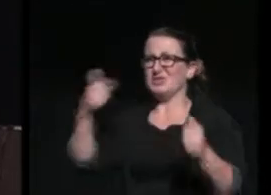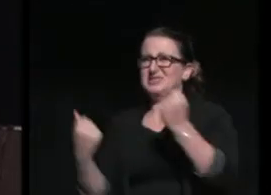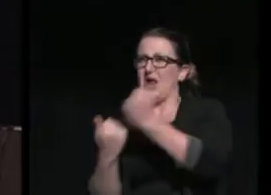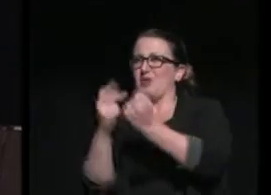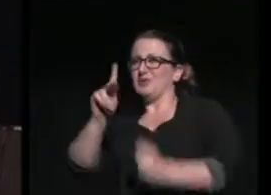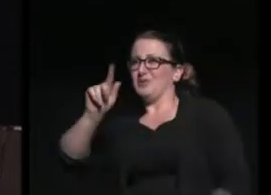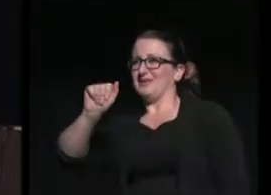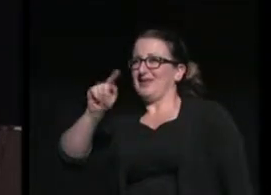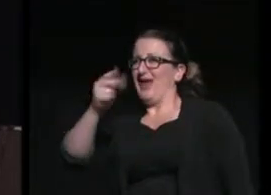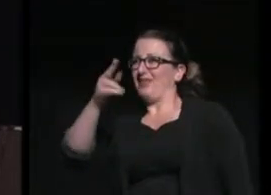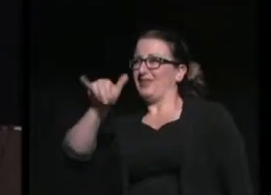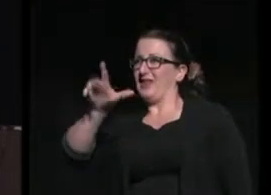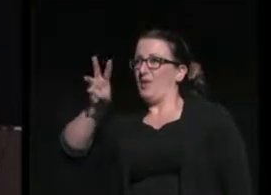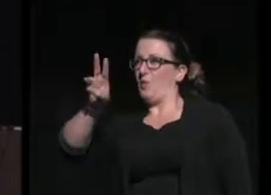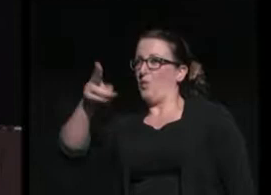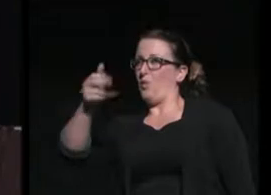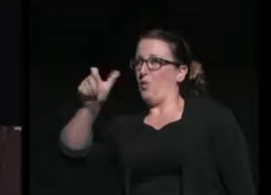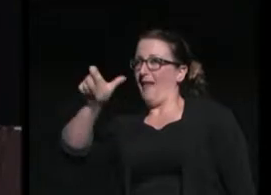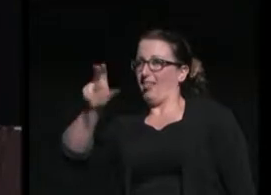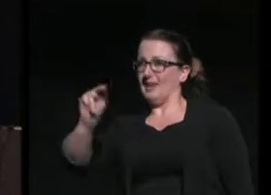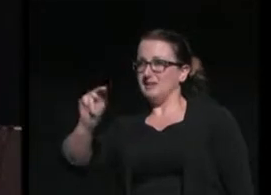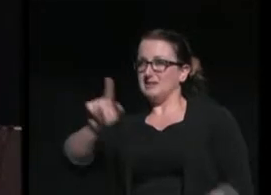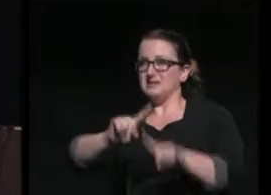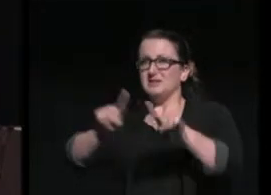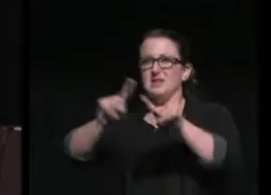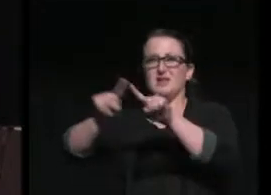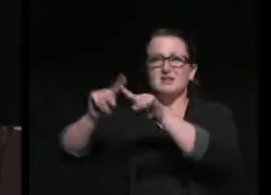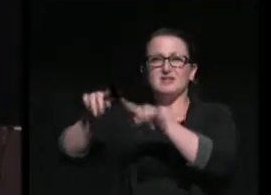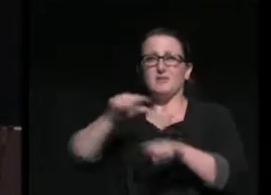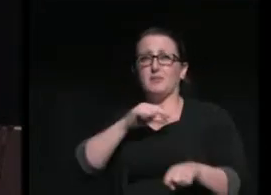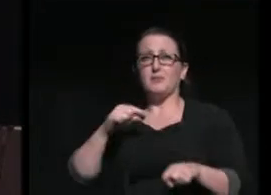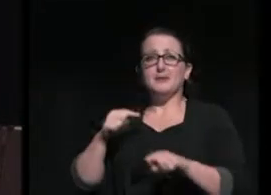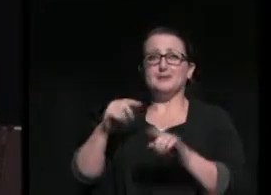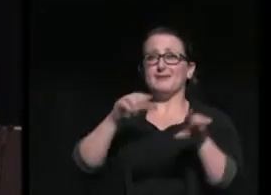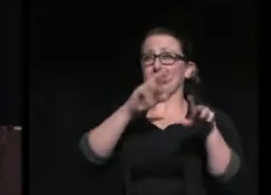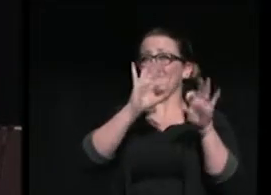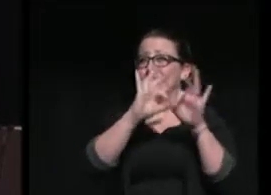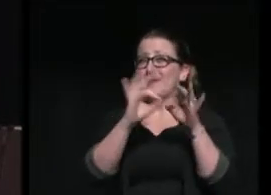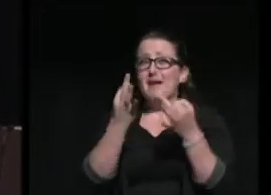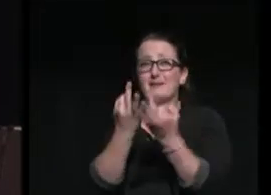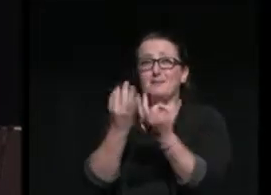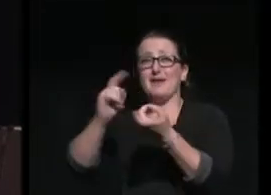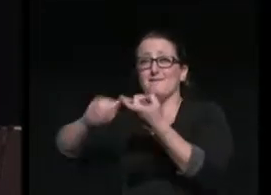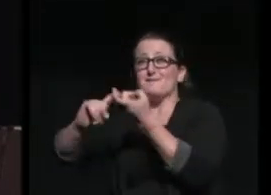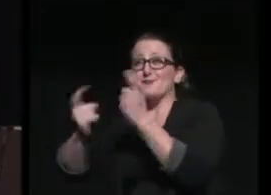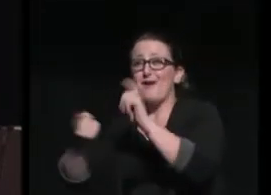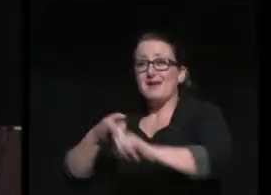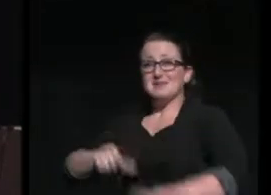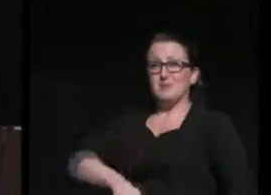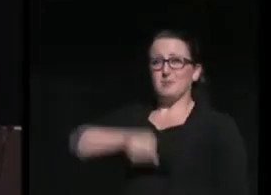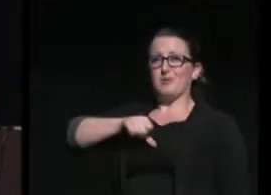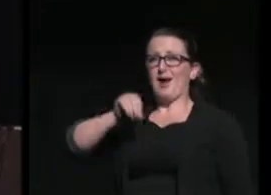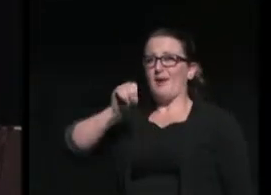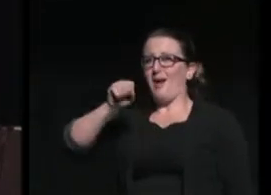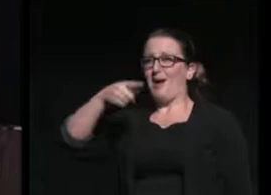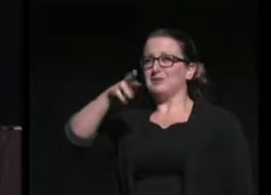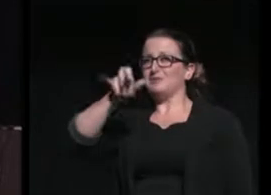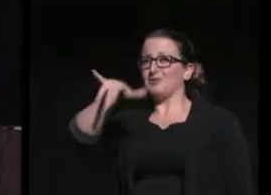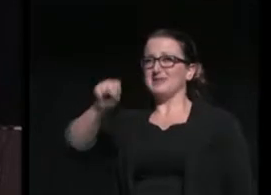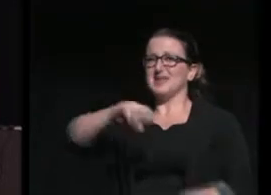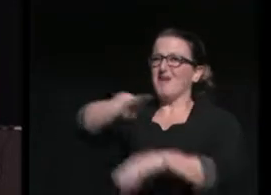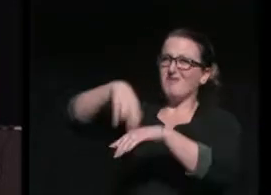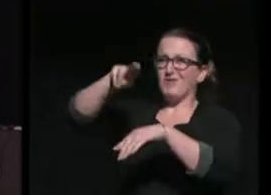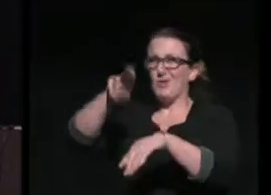Whalen, members of clergy, assembled friends and family, proud Ospreys, and of course, the